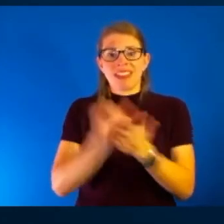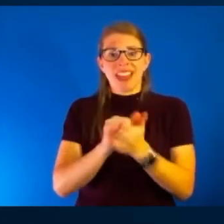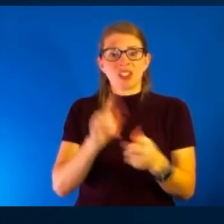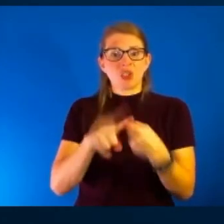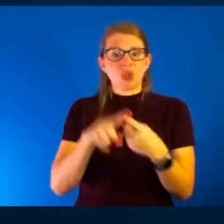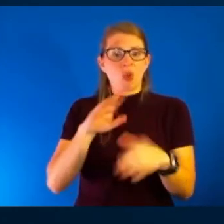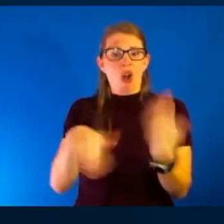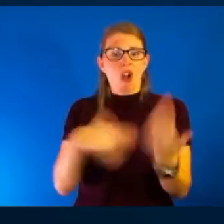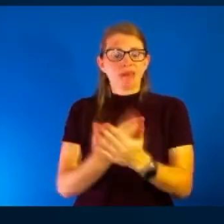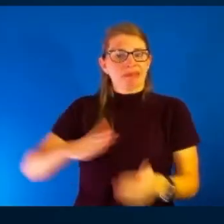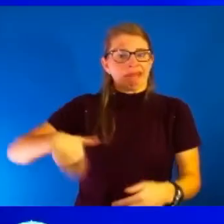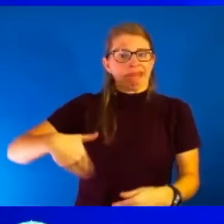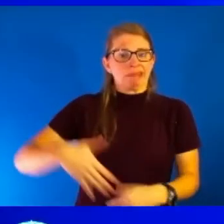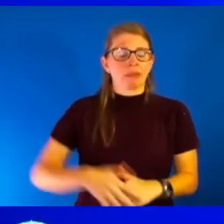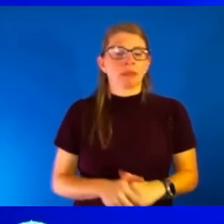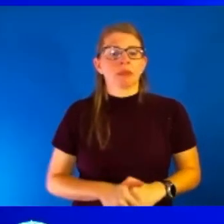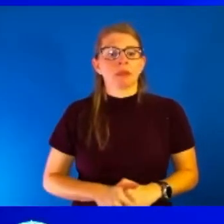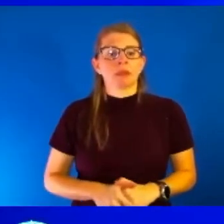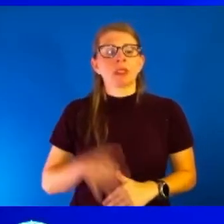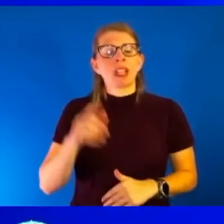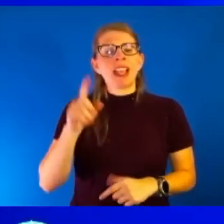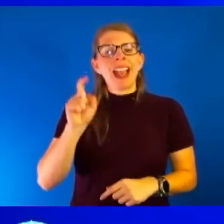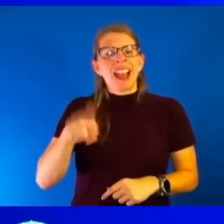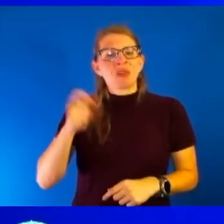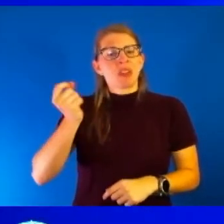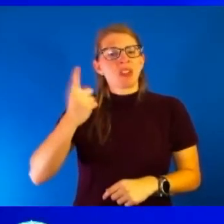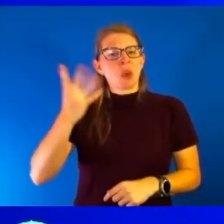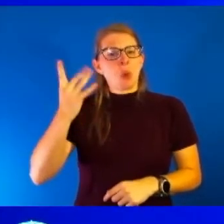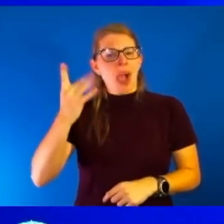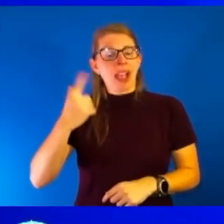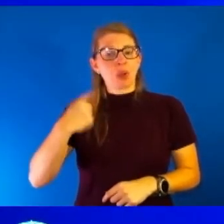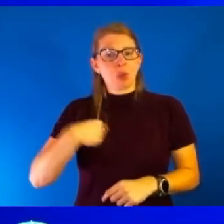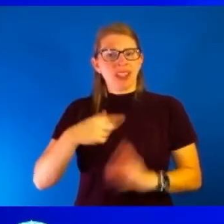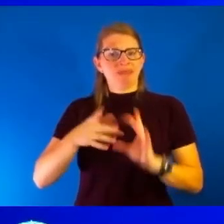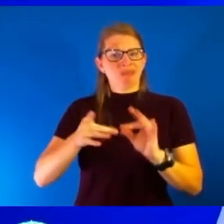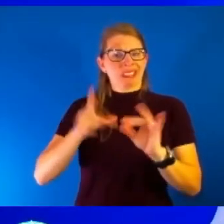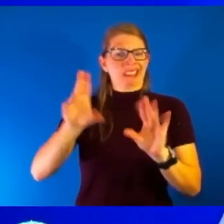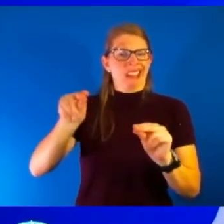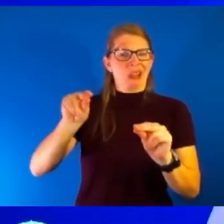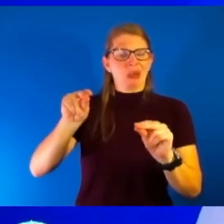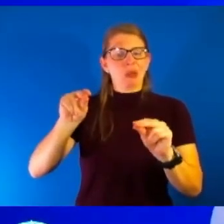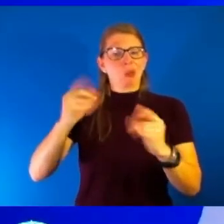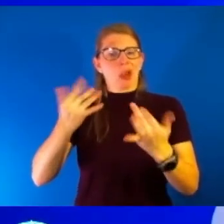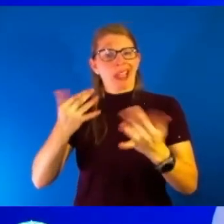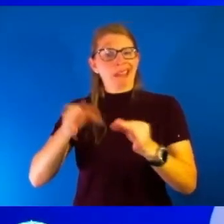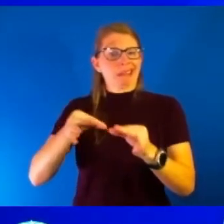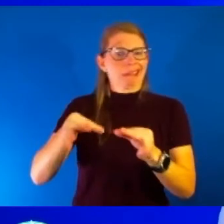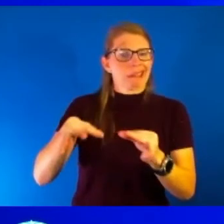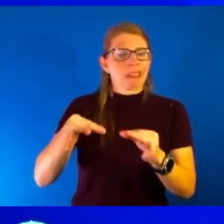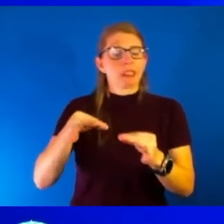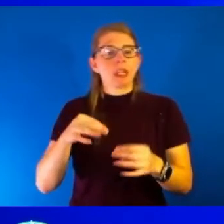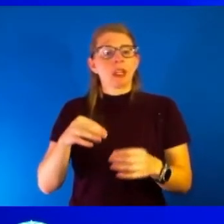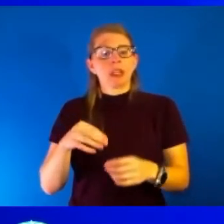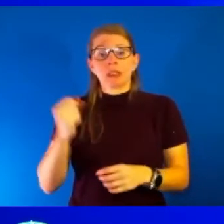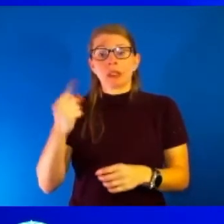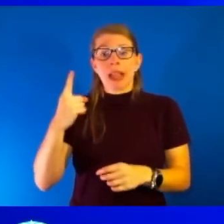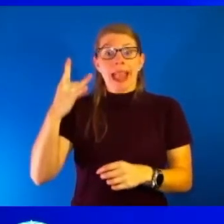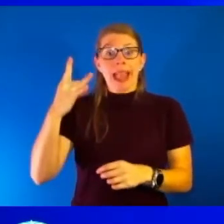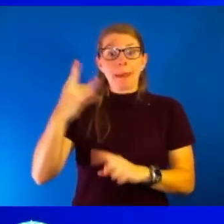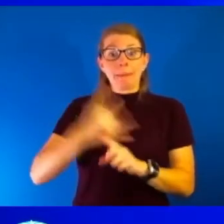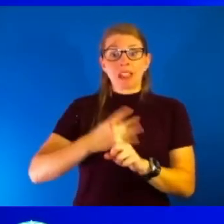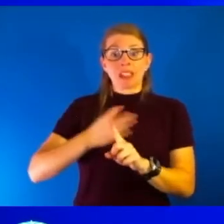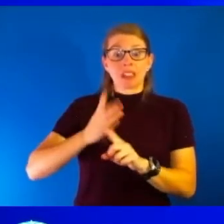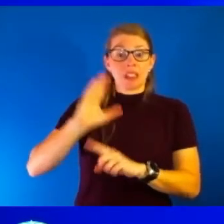Yeah, I mean, I think you have to understand why are we saying this? Why are we doing this again? What we have seen is that even eight plus months out from the original